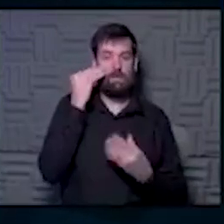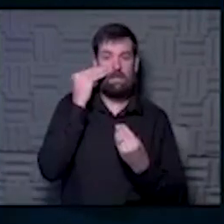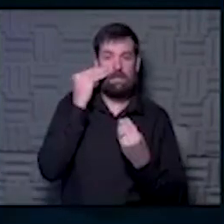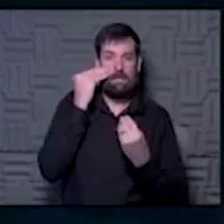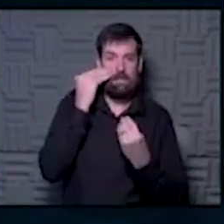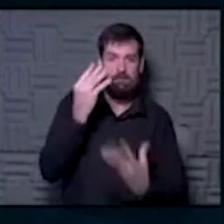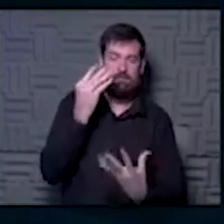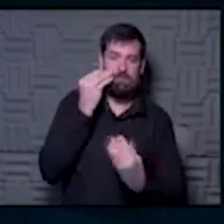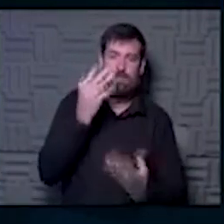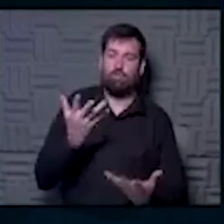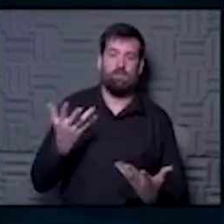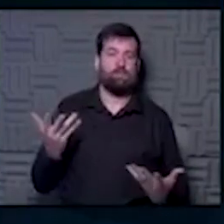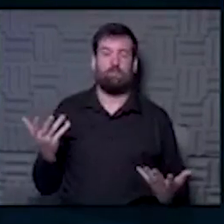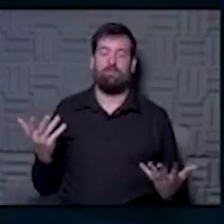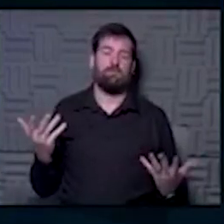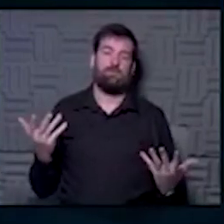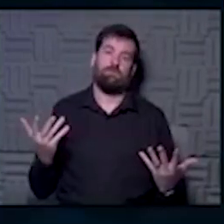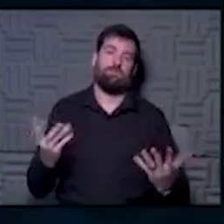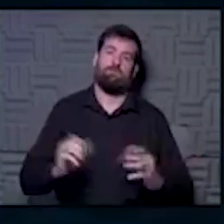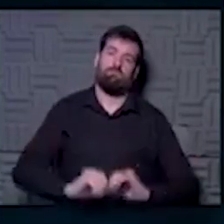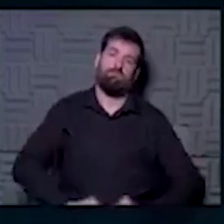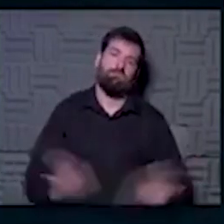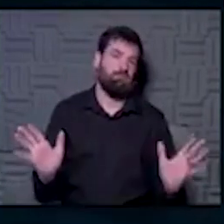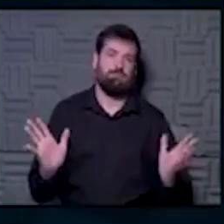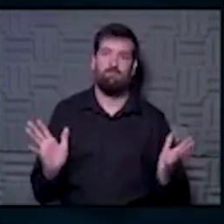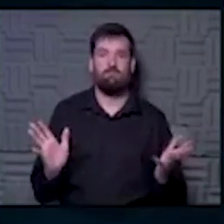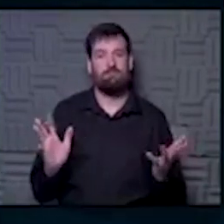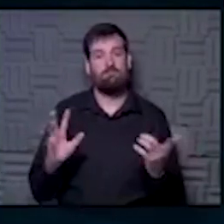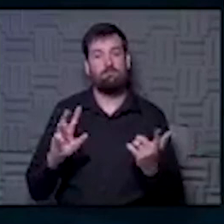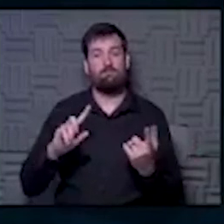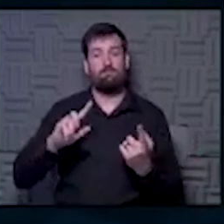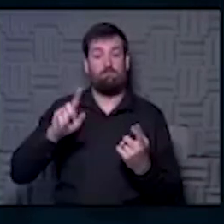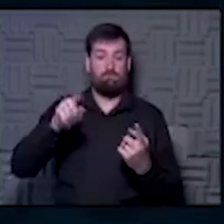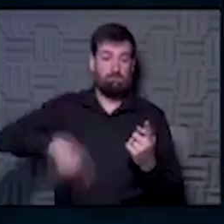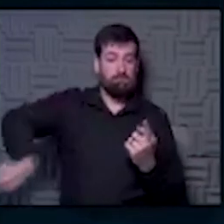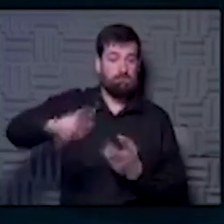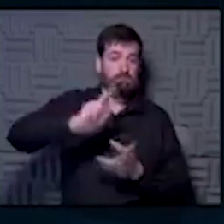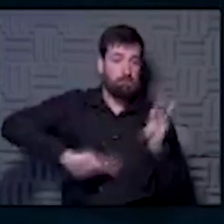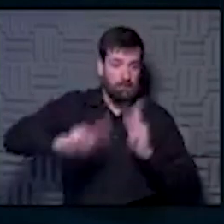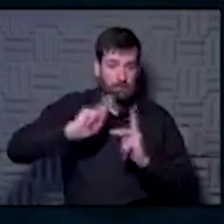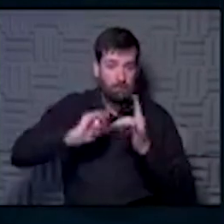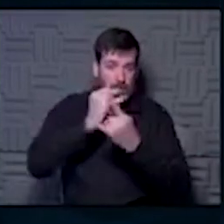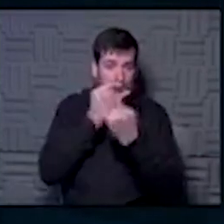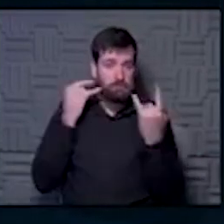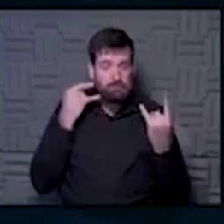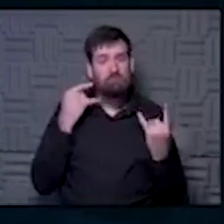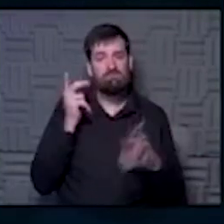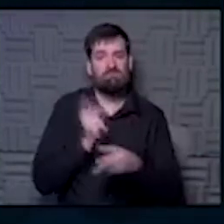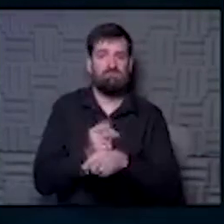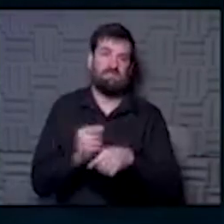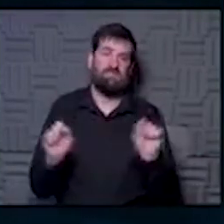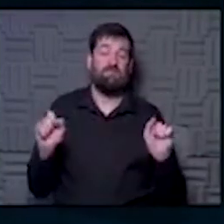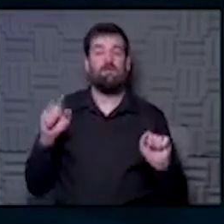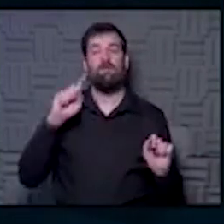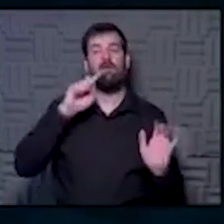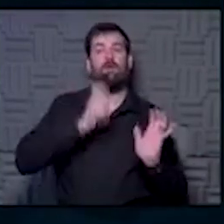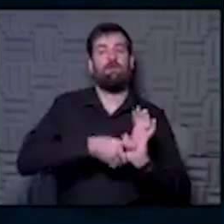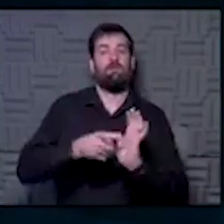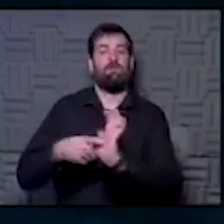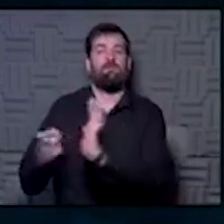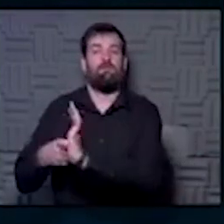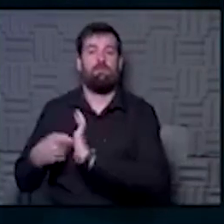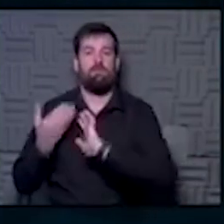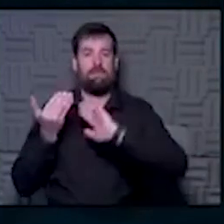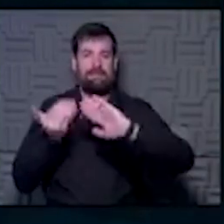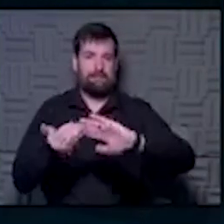become just clear, that when people wear masks, they can stay safe. And you look at the counties and the cities right